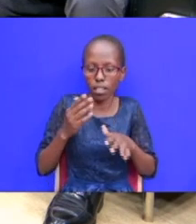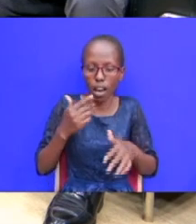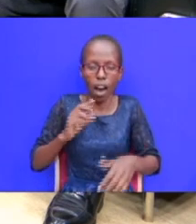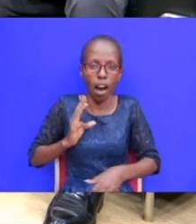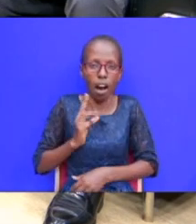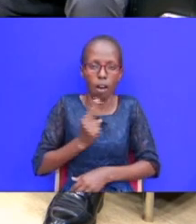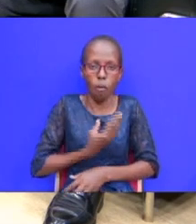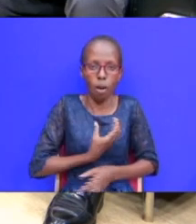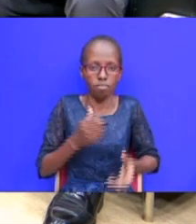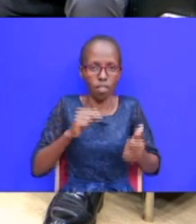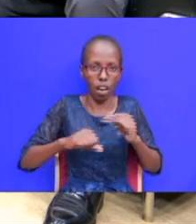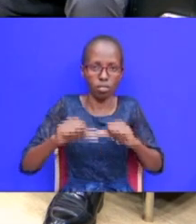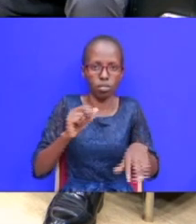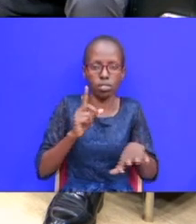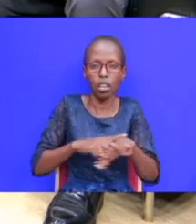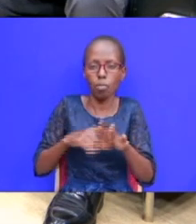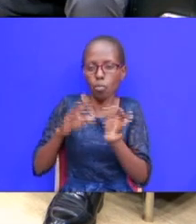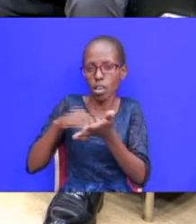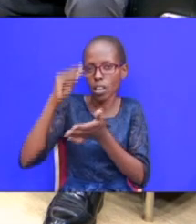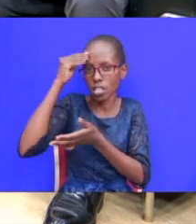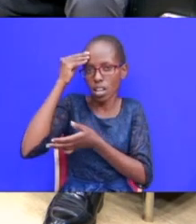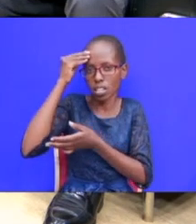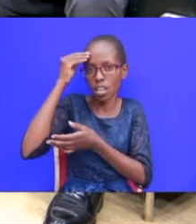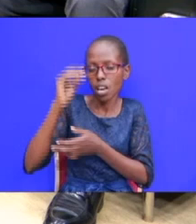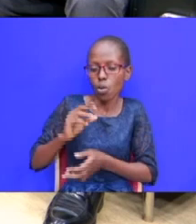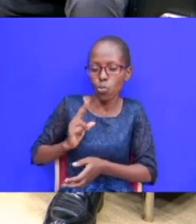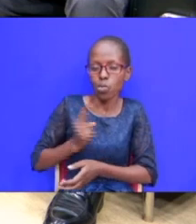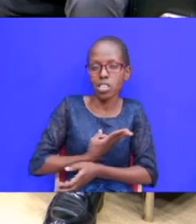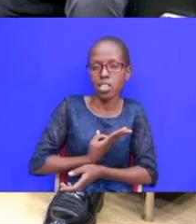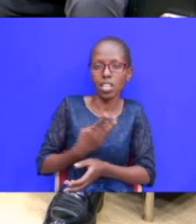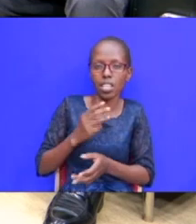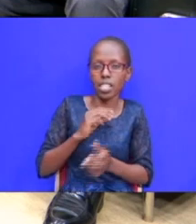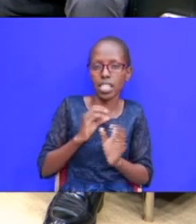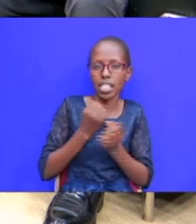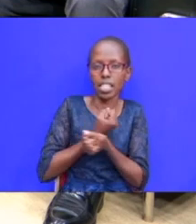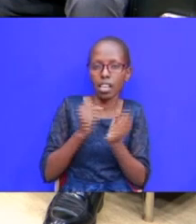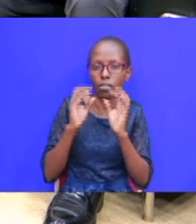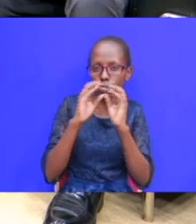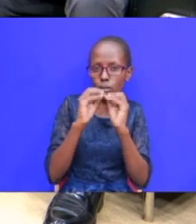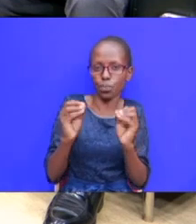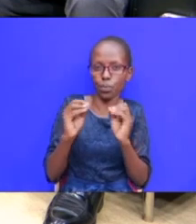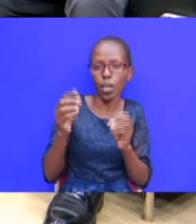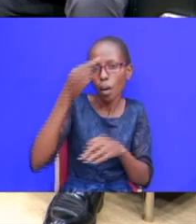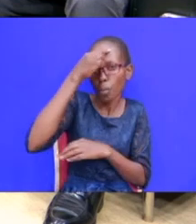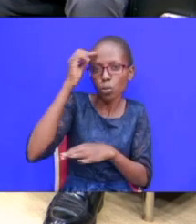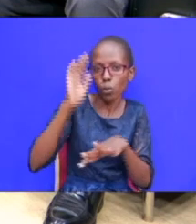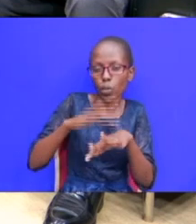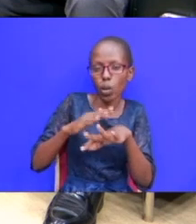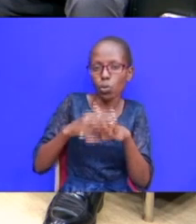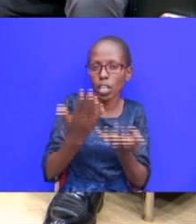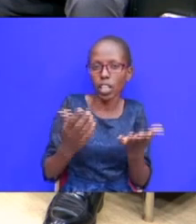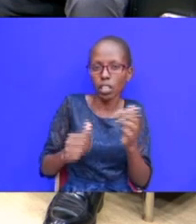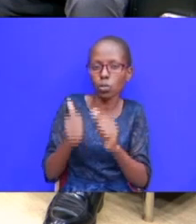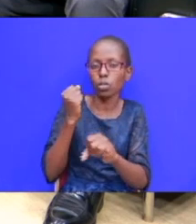actually brother sometimes when we study he says that we are not saved for work we are not saved because of the good things we